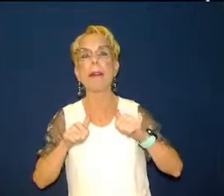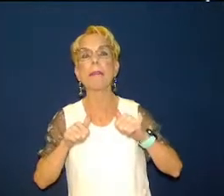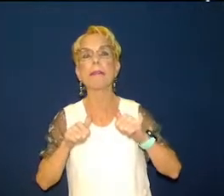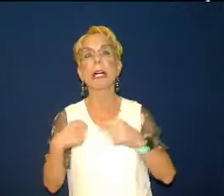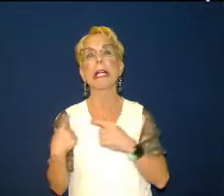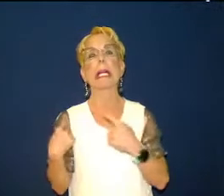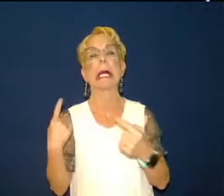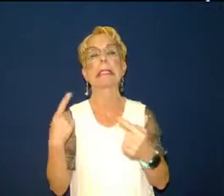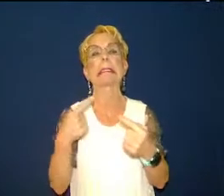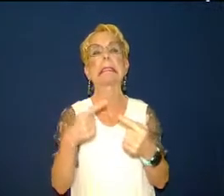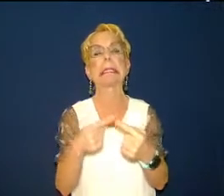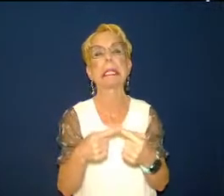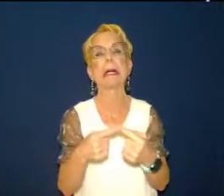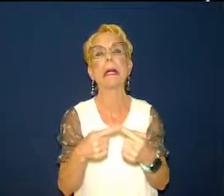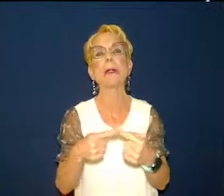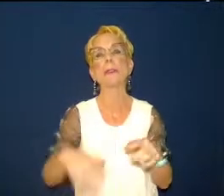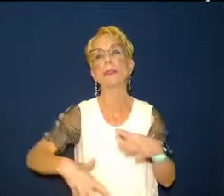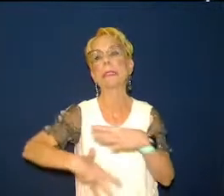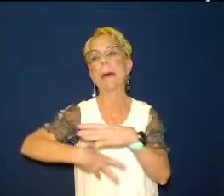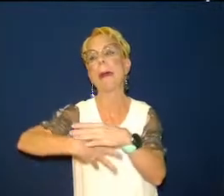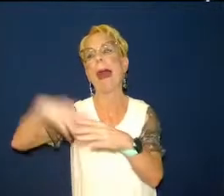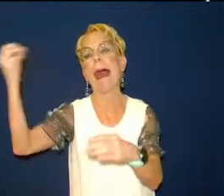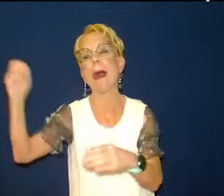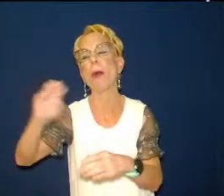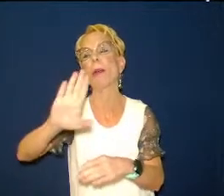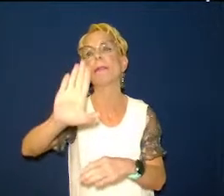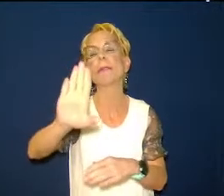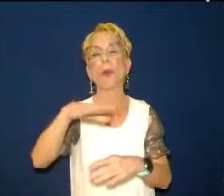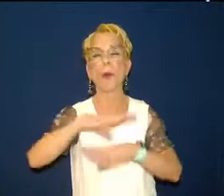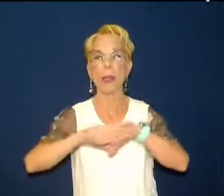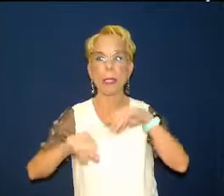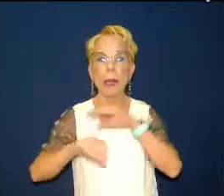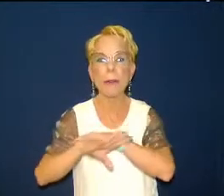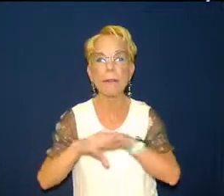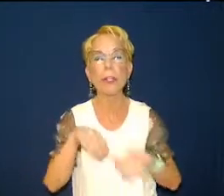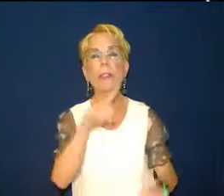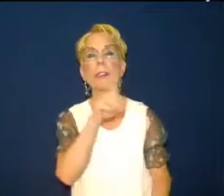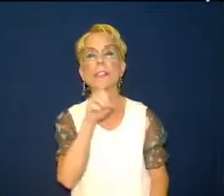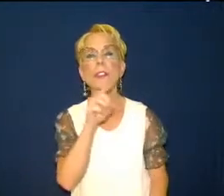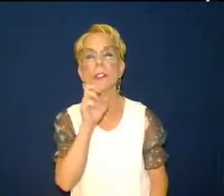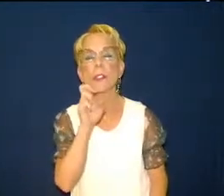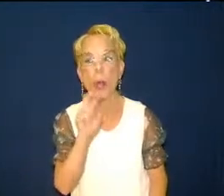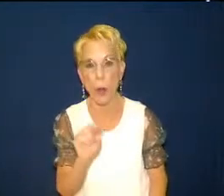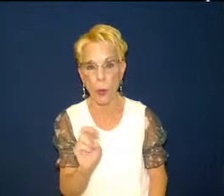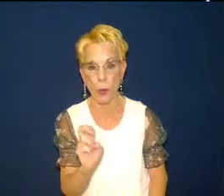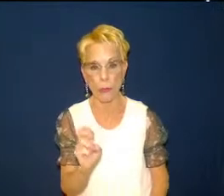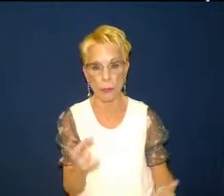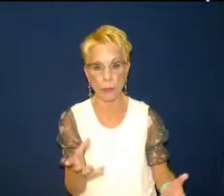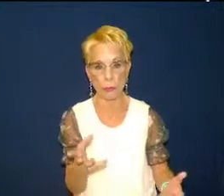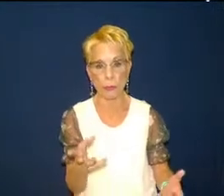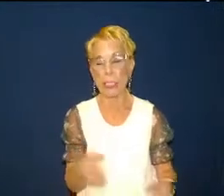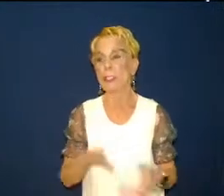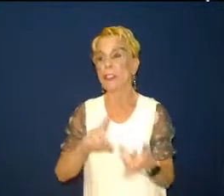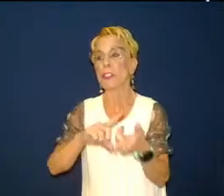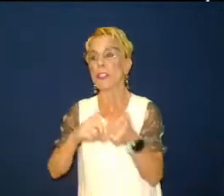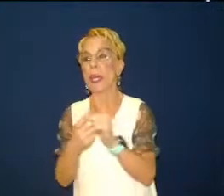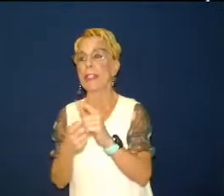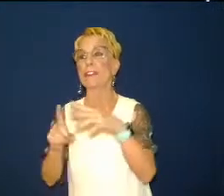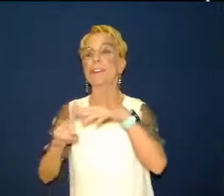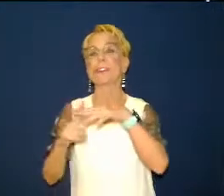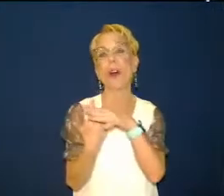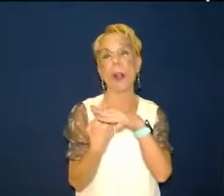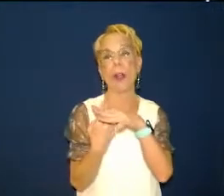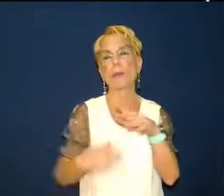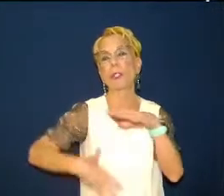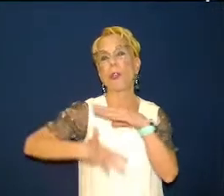of your comfort zone and i'm just wondering this morning if maybe some of us